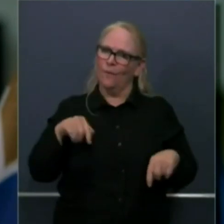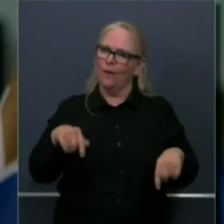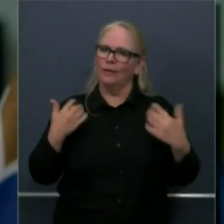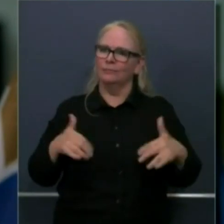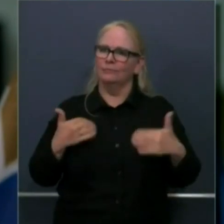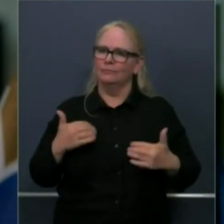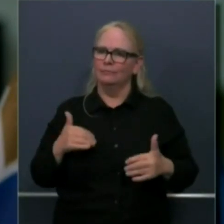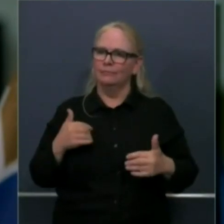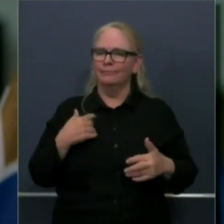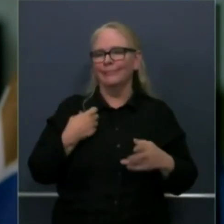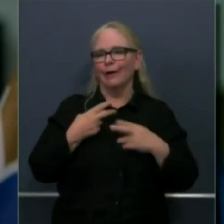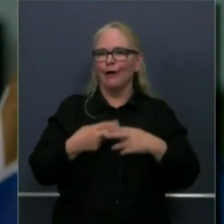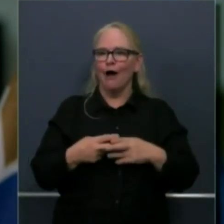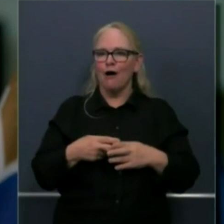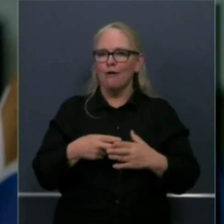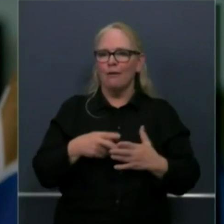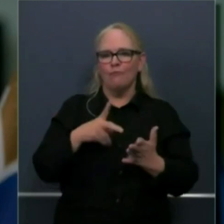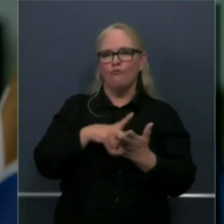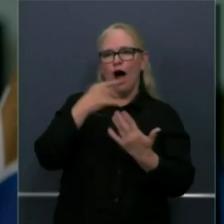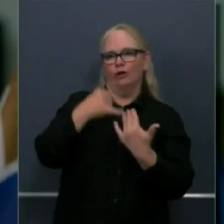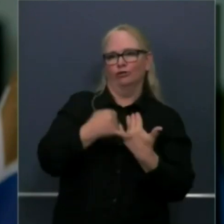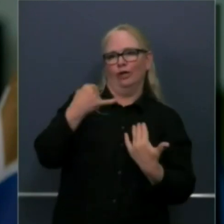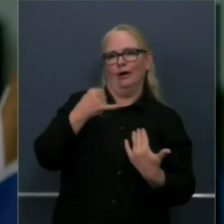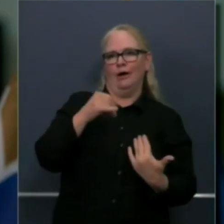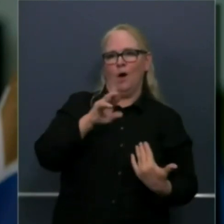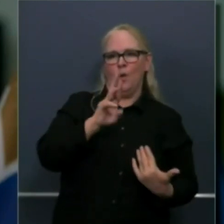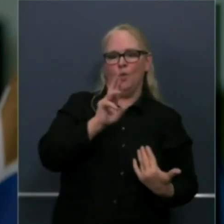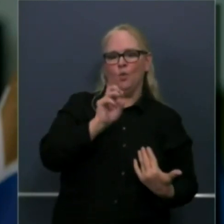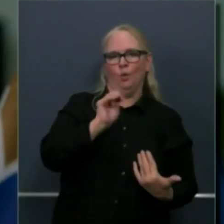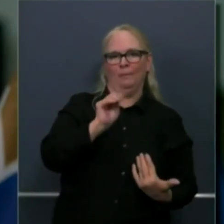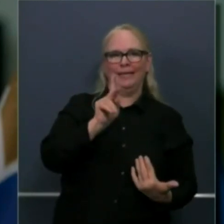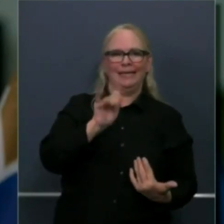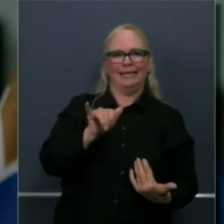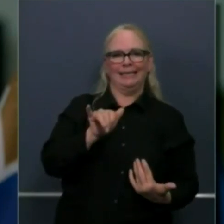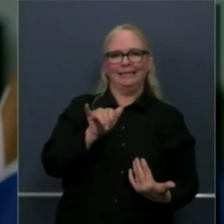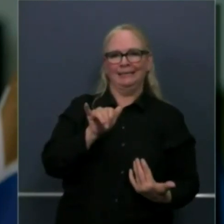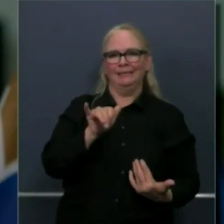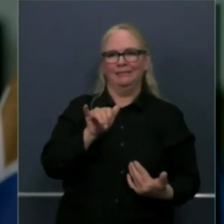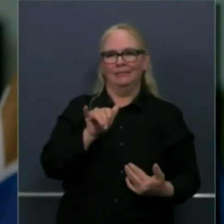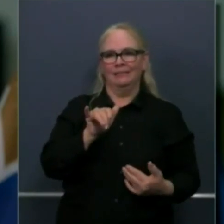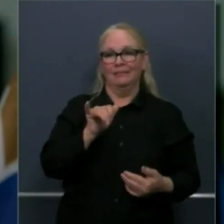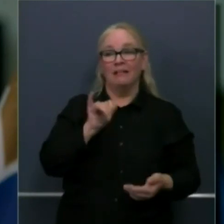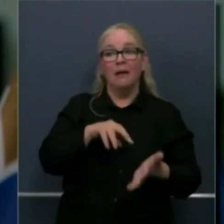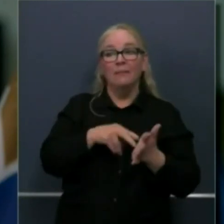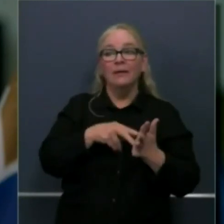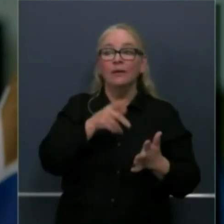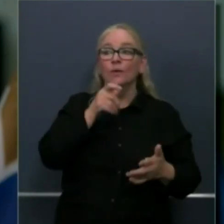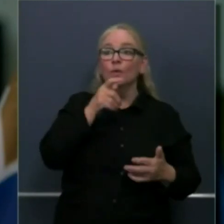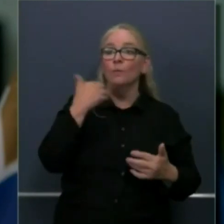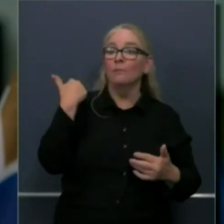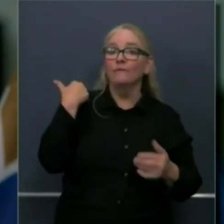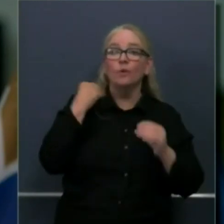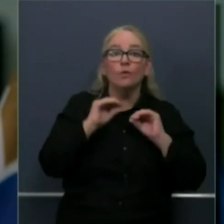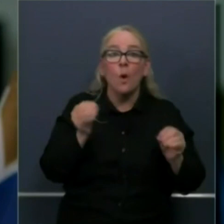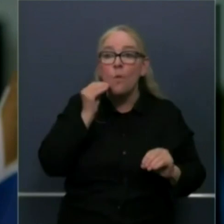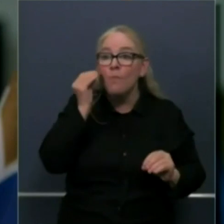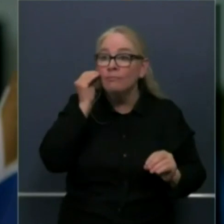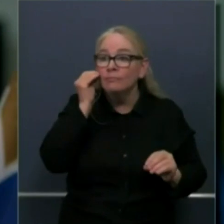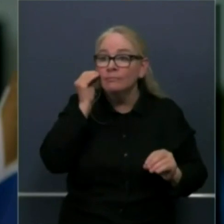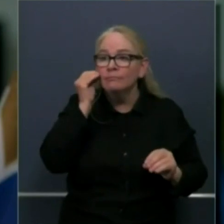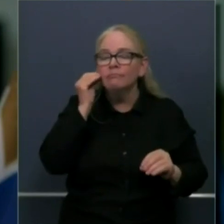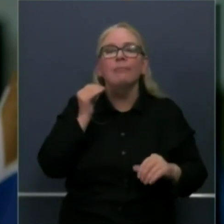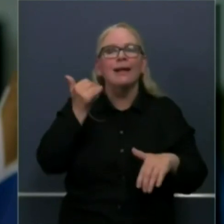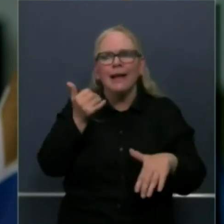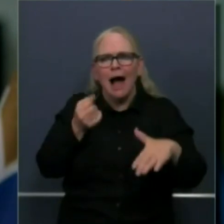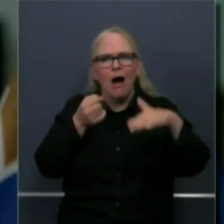project called project room key to help vulnerable californians out on the streets and sidewalks and congregate shelters uh out in encampments under freeway